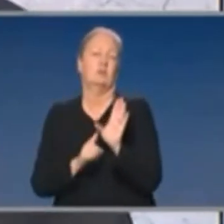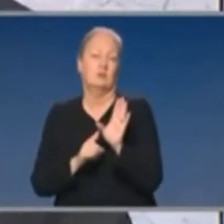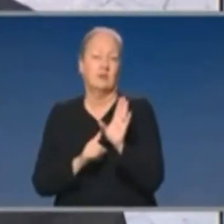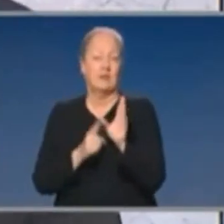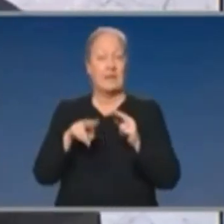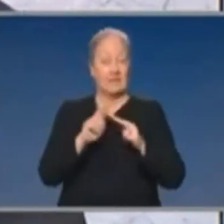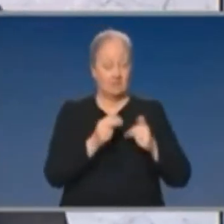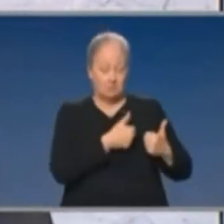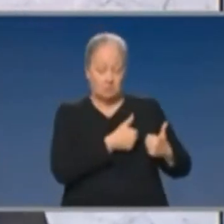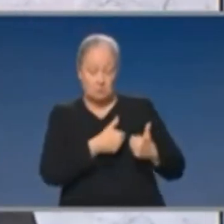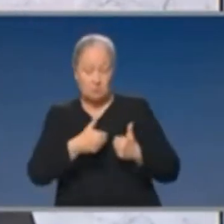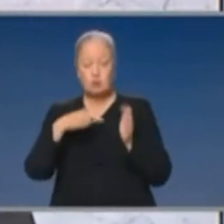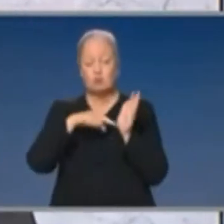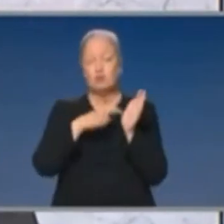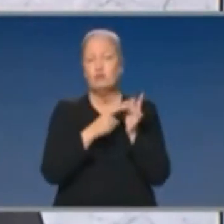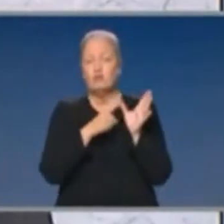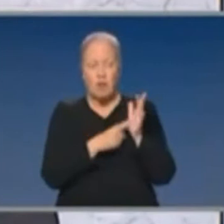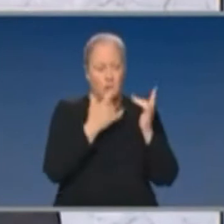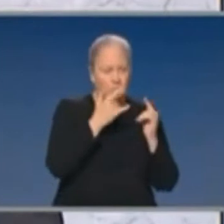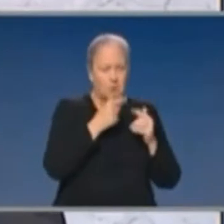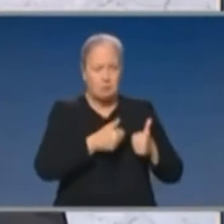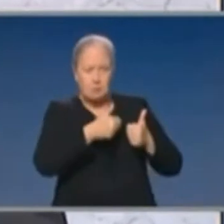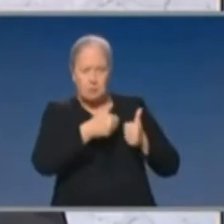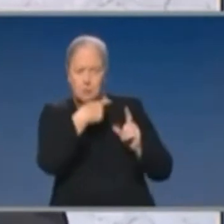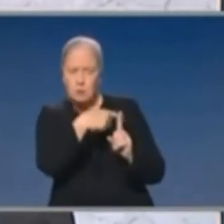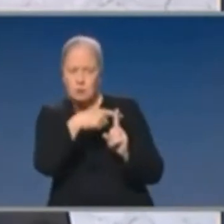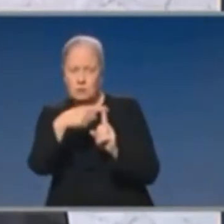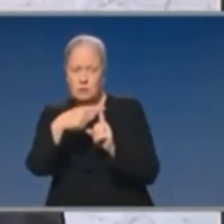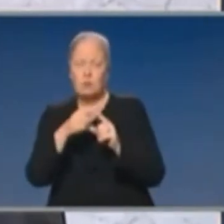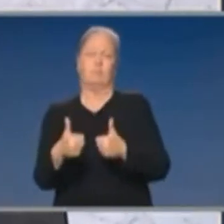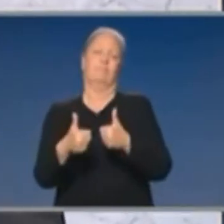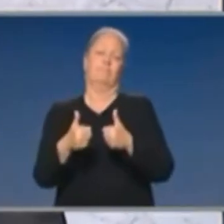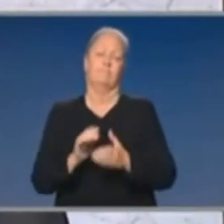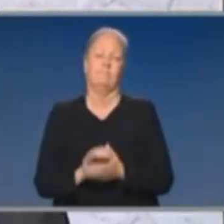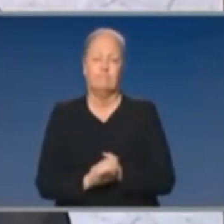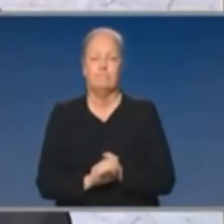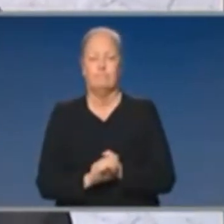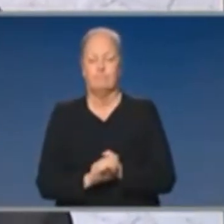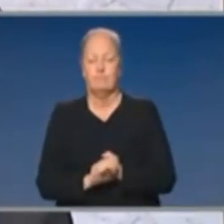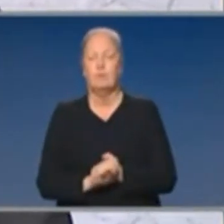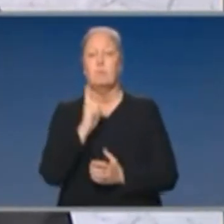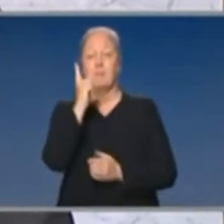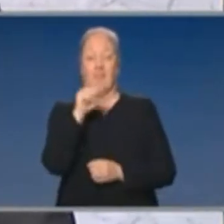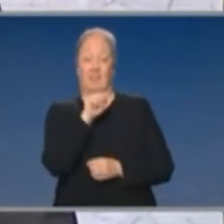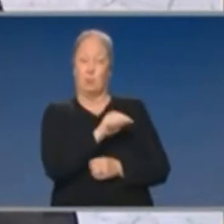should the trials and other arrangements be successful. But it's not the only thing we need to do.